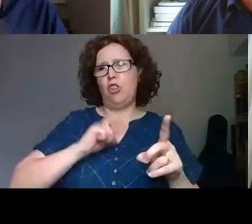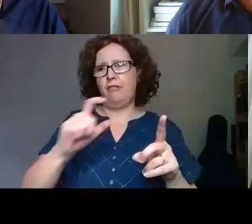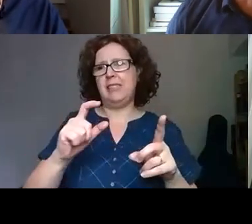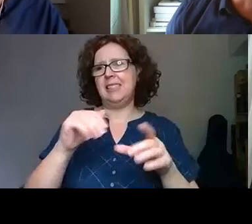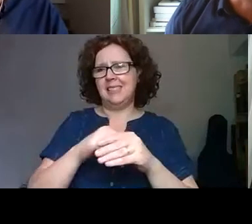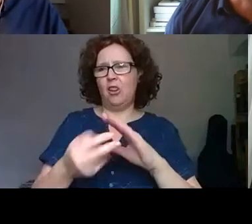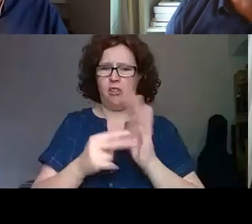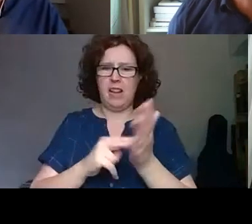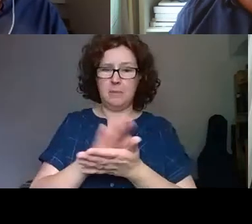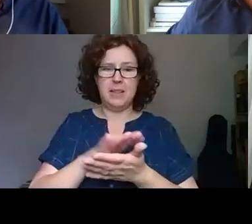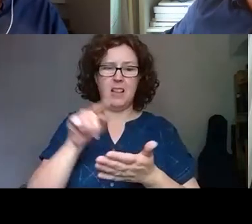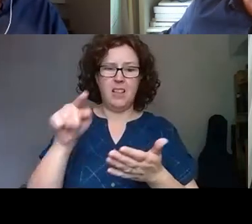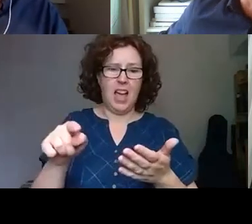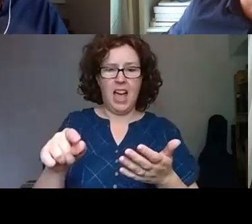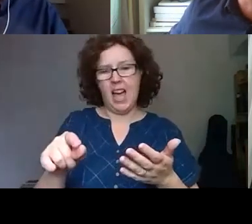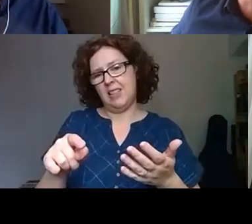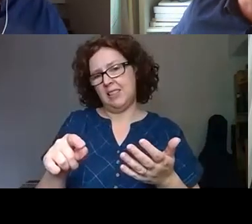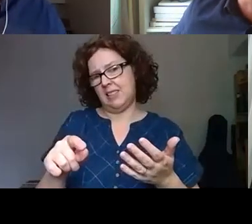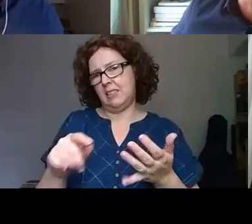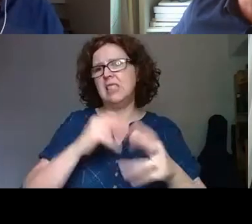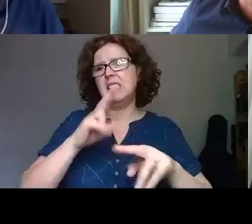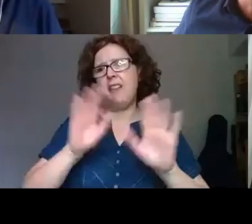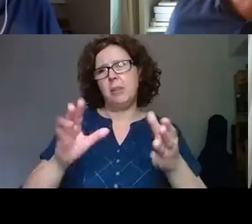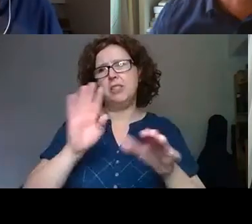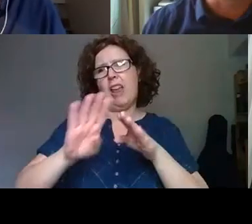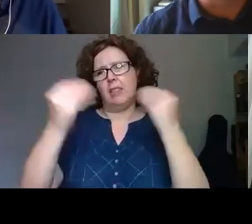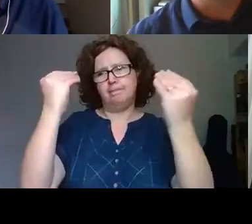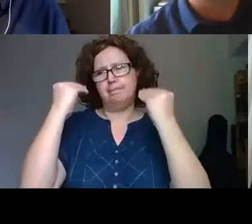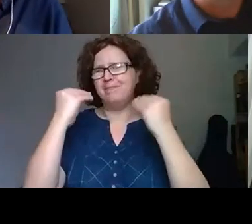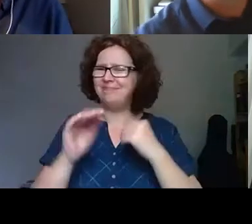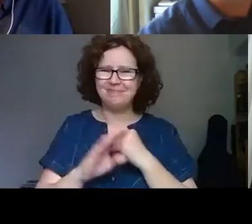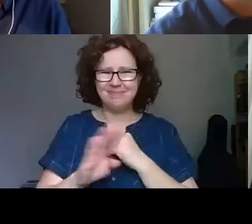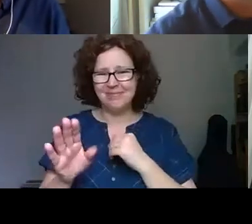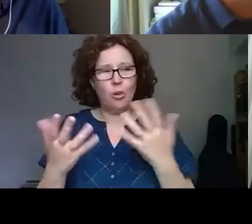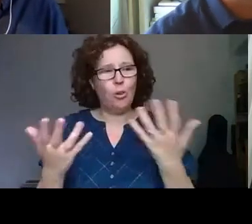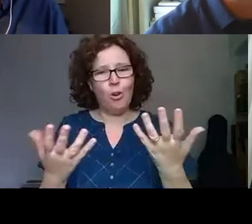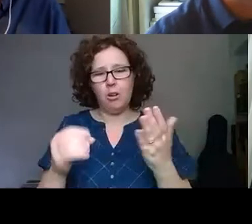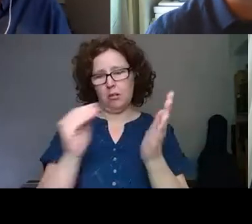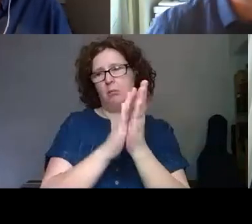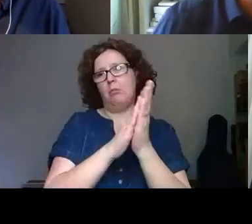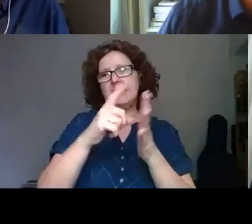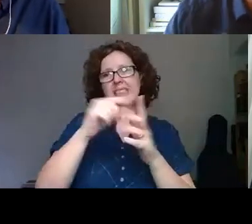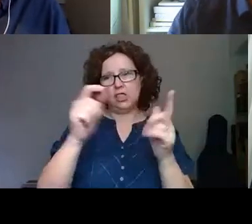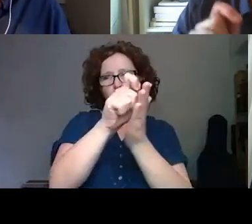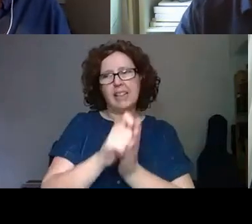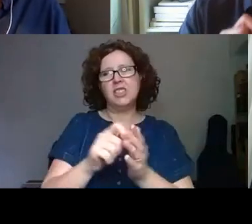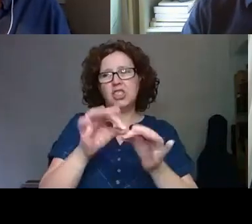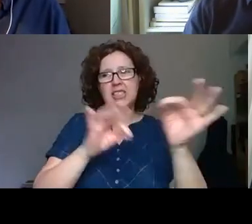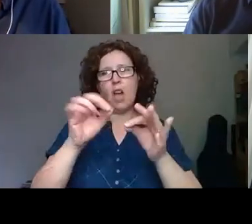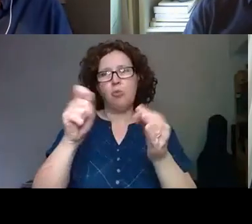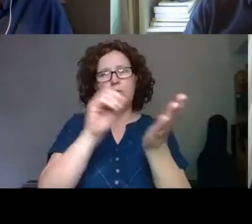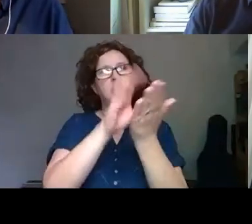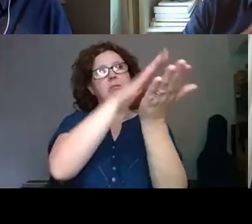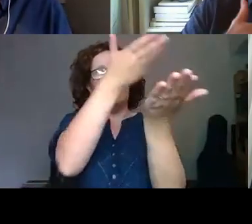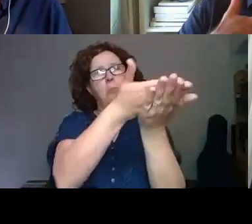was about sending staff on a training course, or just having a digital strategy on a shelf somewhere. What you're all